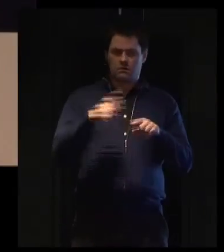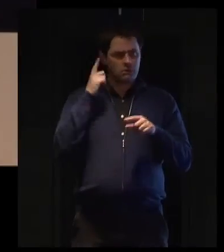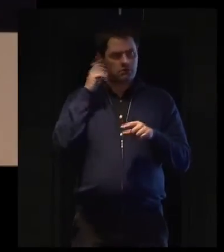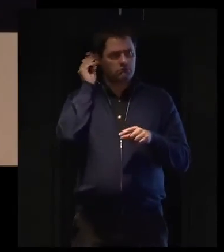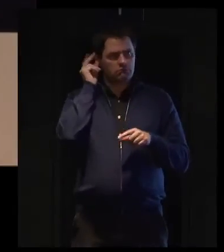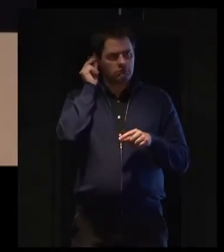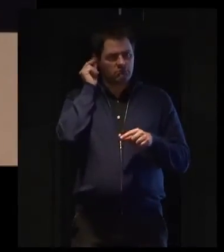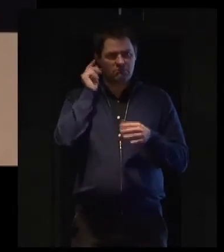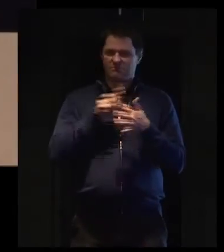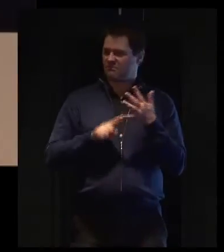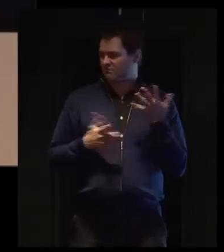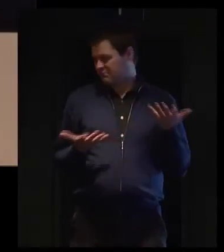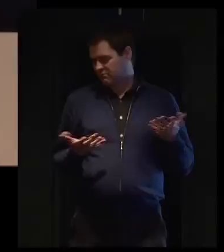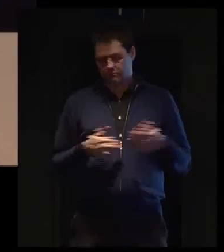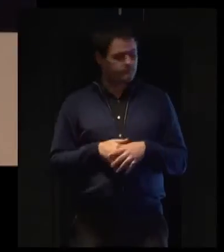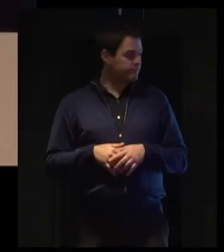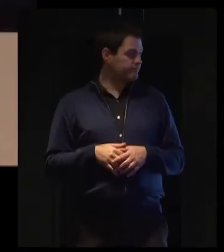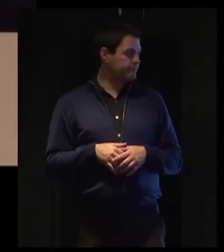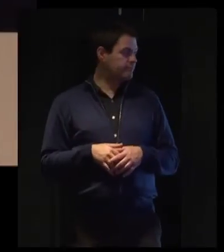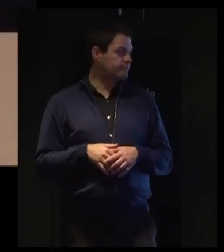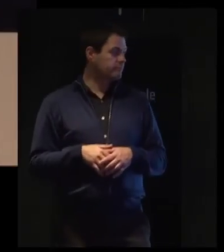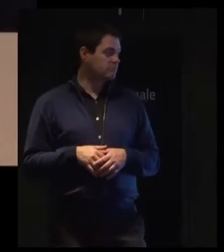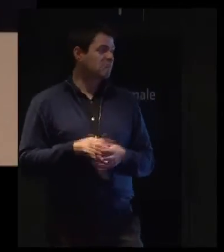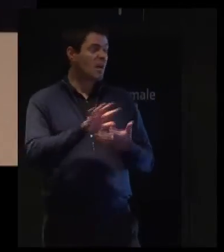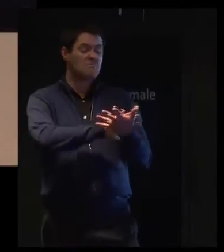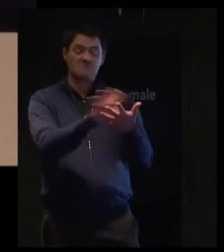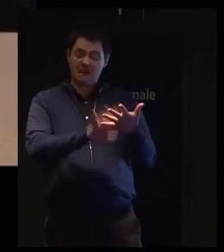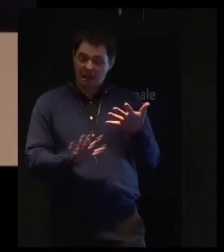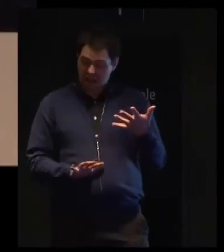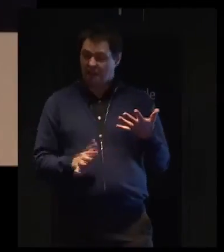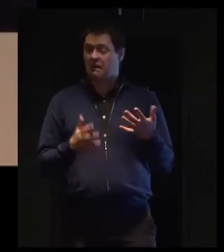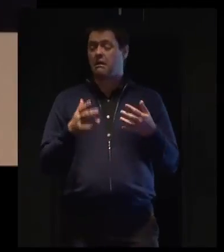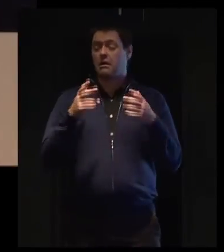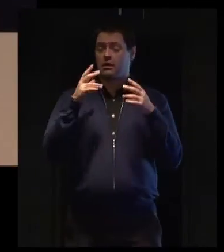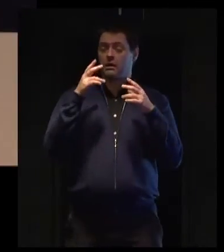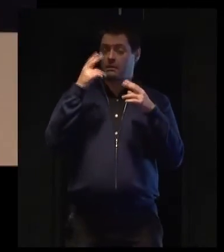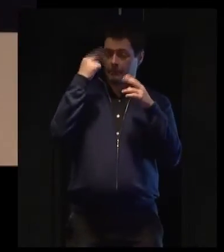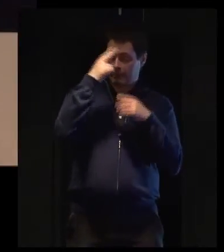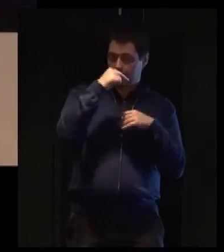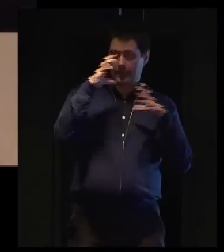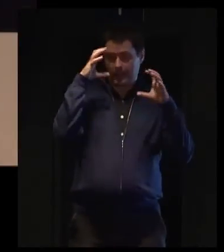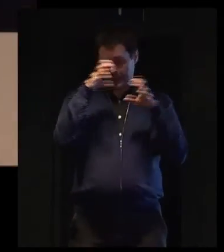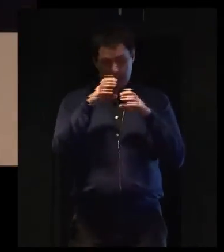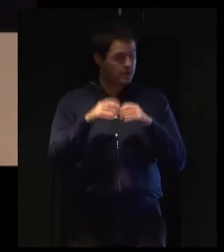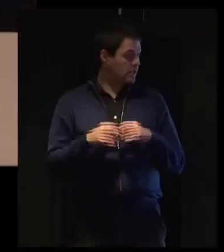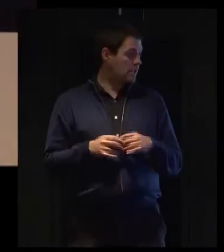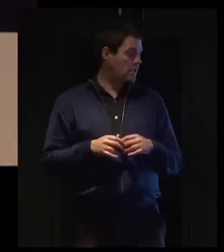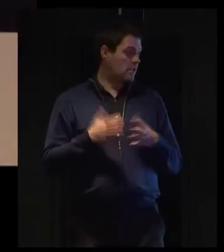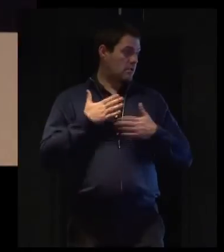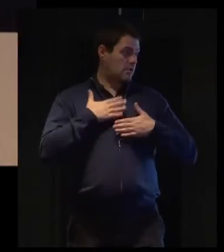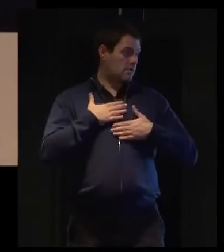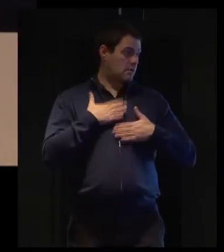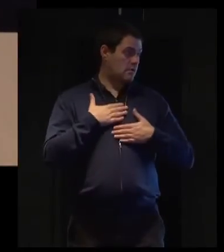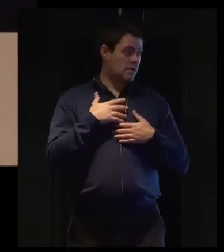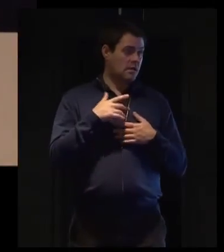do it if you're asked for it. Again, Braille is used, has a slightly different language between the UK and European and